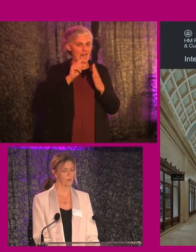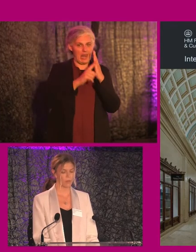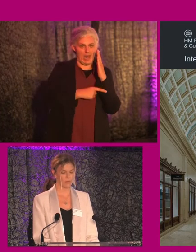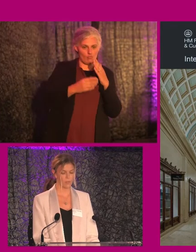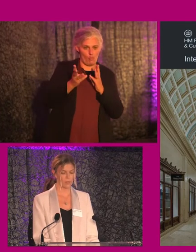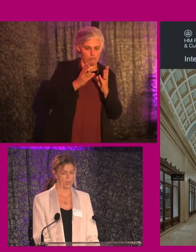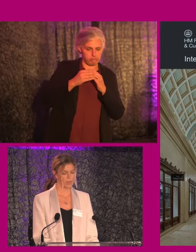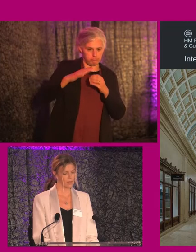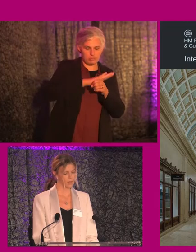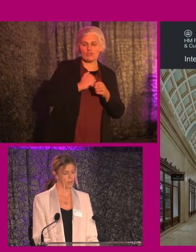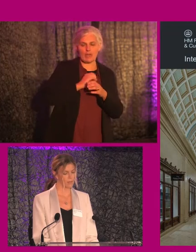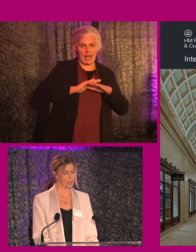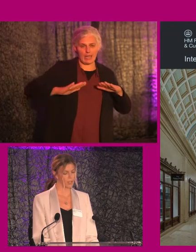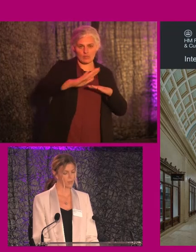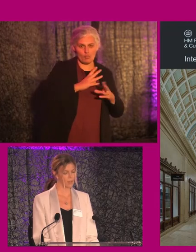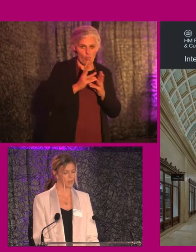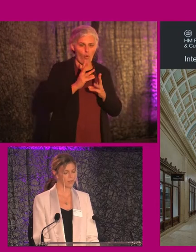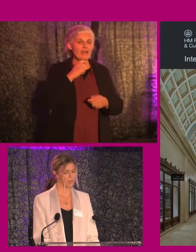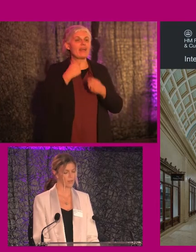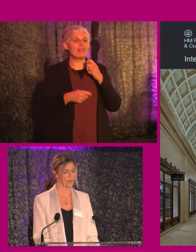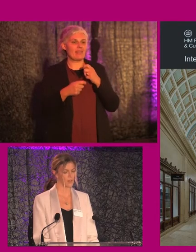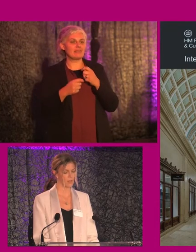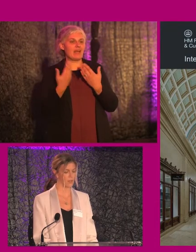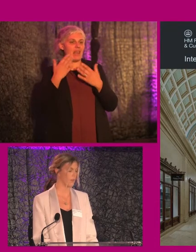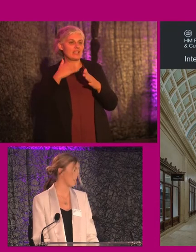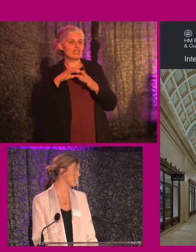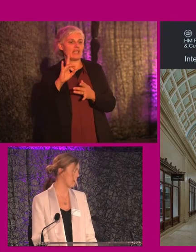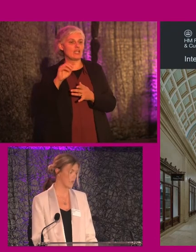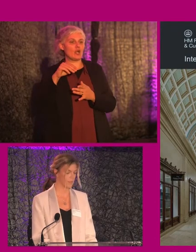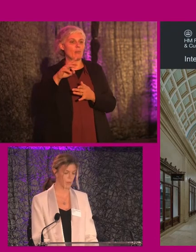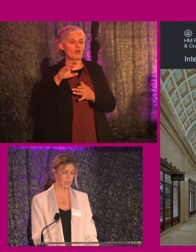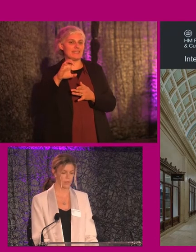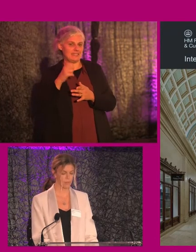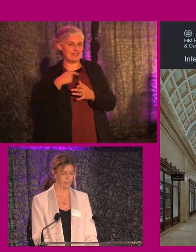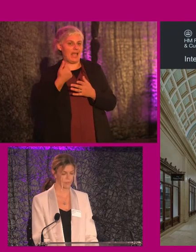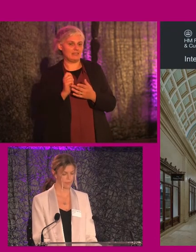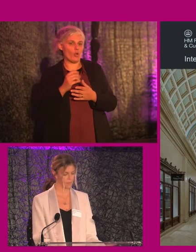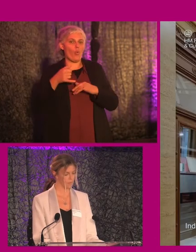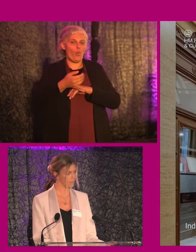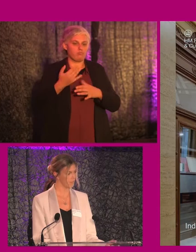we at Ward Robinson led the design for HMRC areas as the tenants of the building.